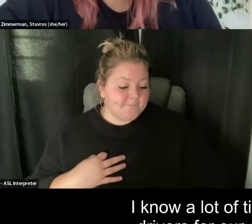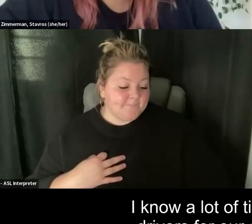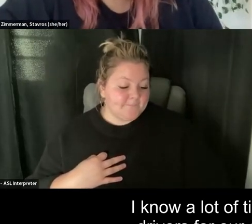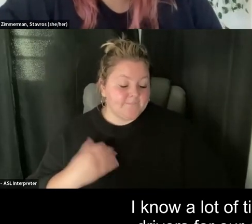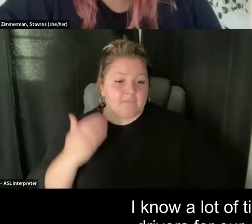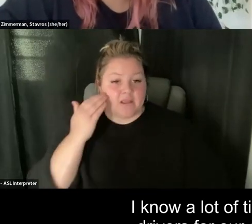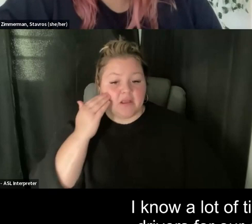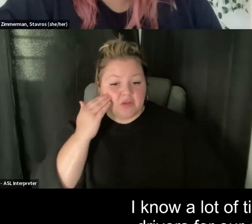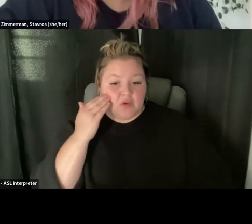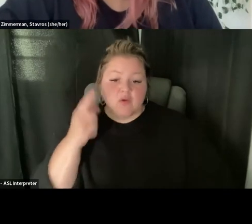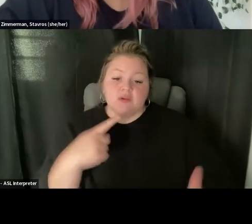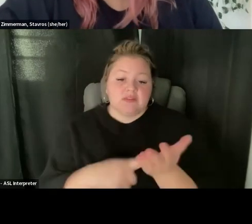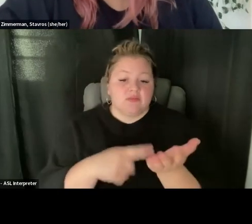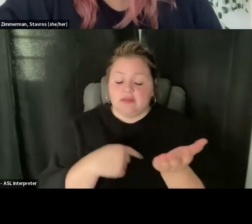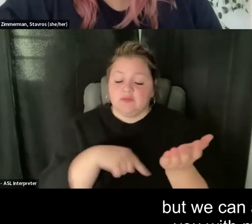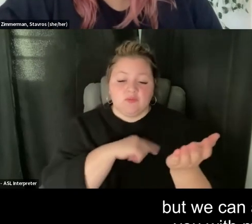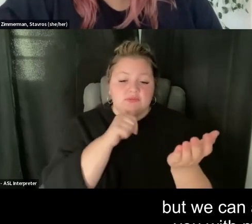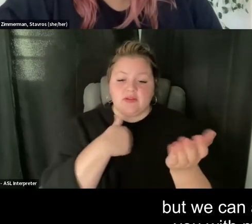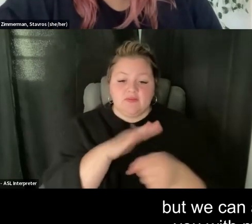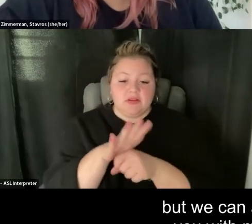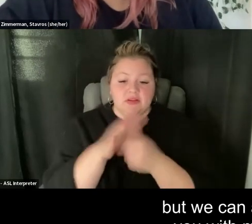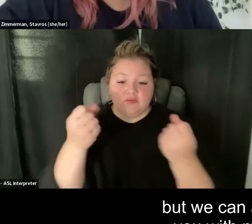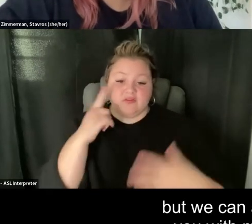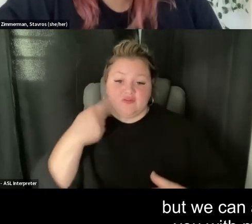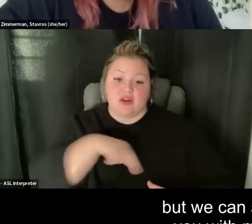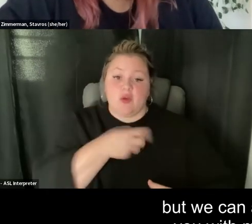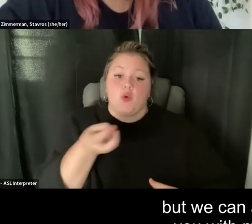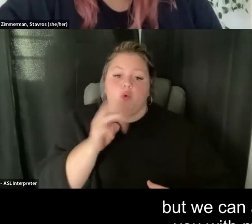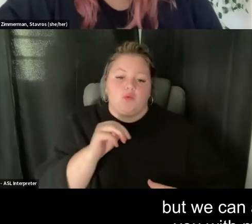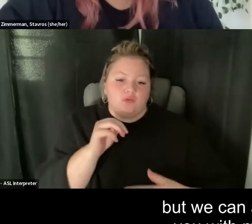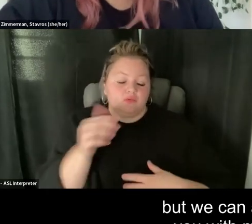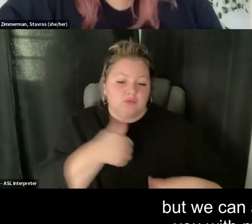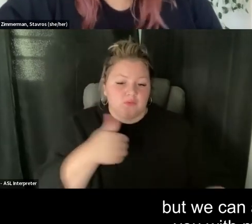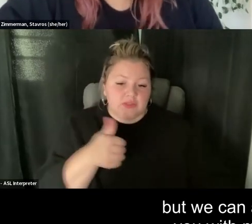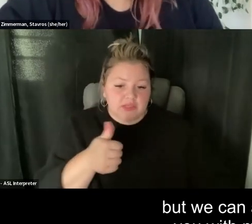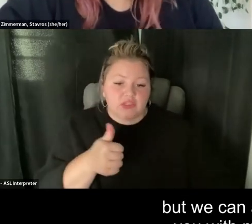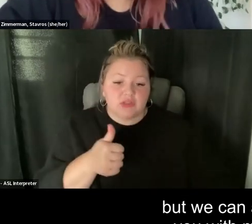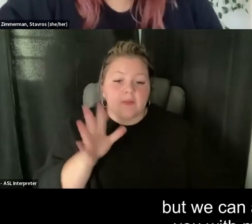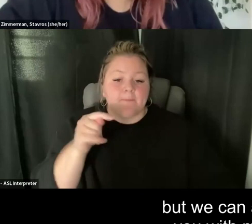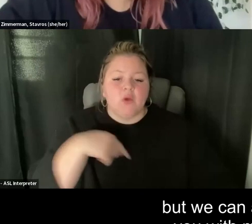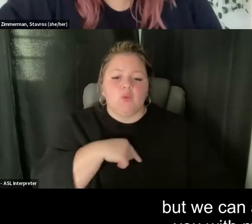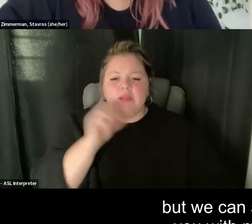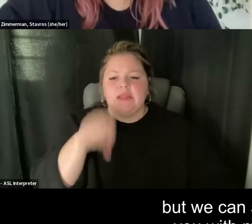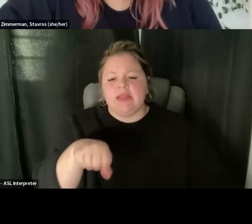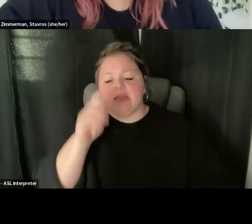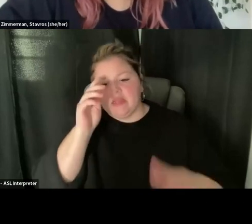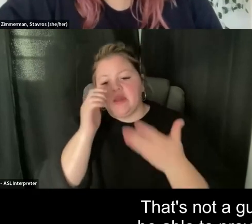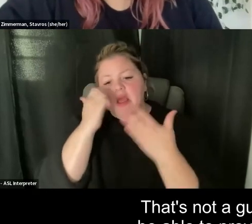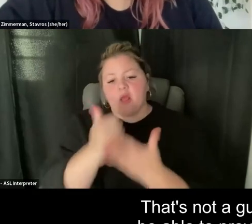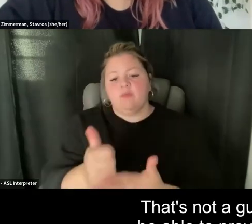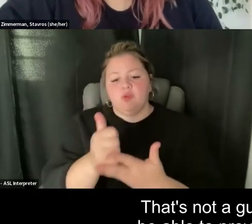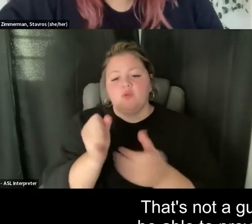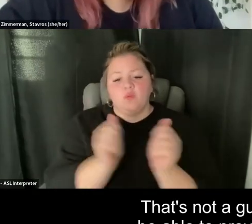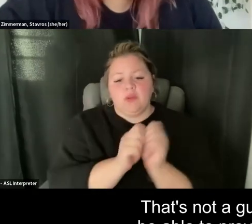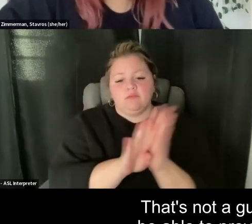for our own transportation, but we can absolutely help you with kind of making a plan. And